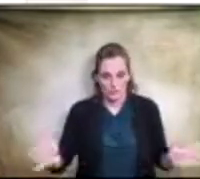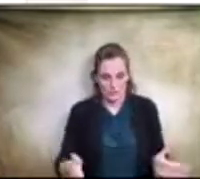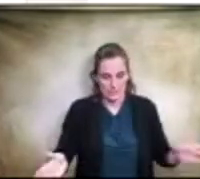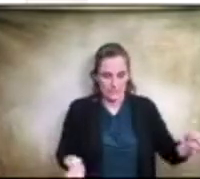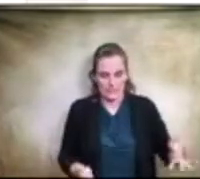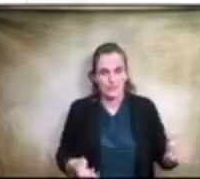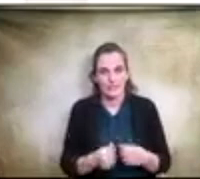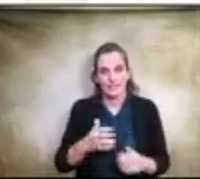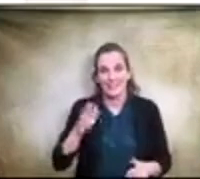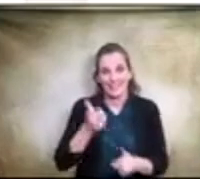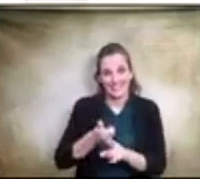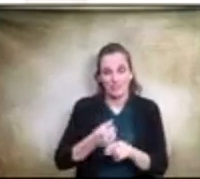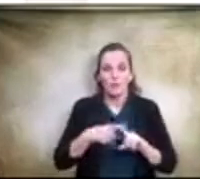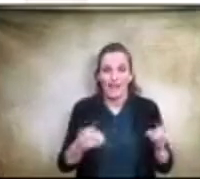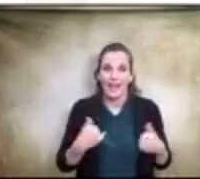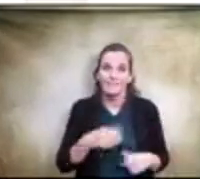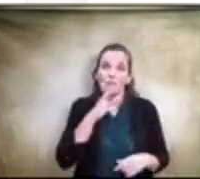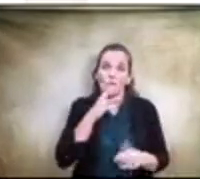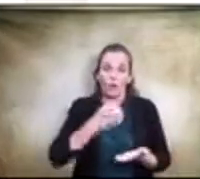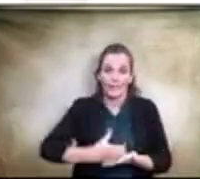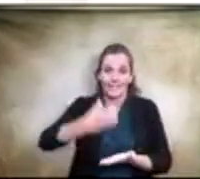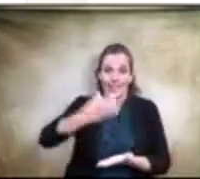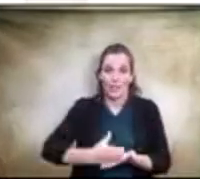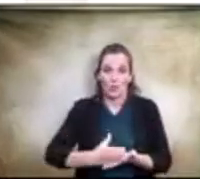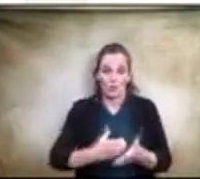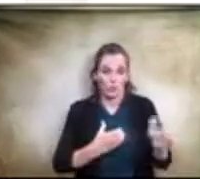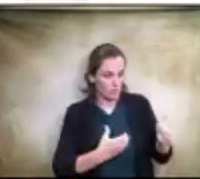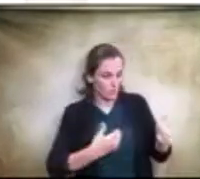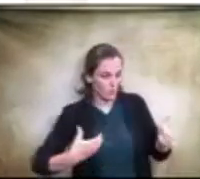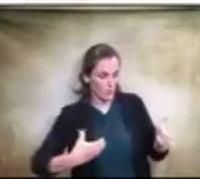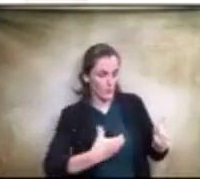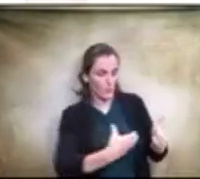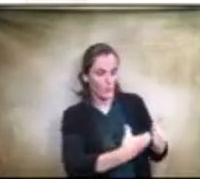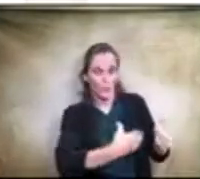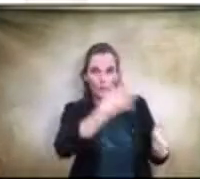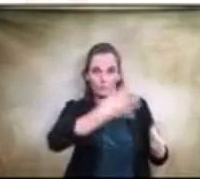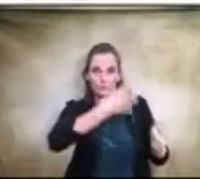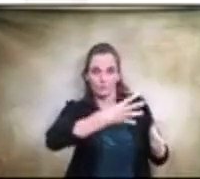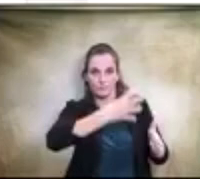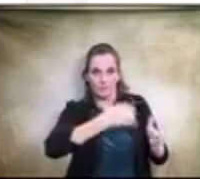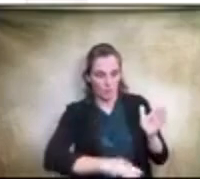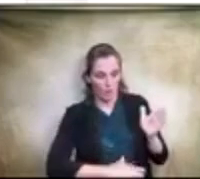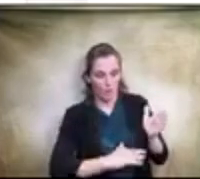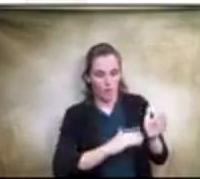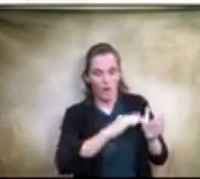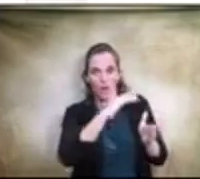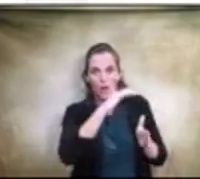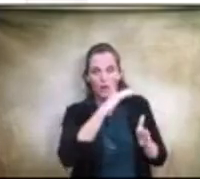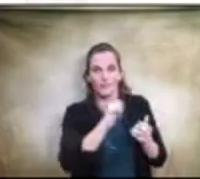water container where the students are able to fill them up and it limits